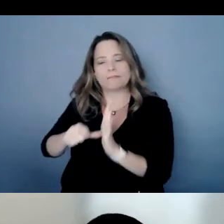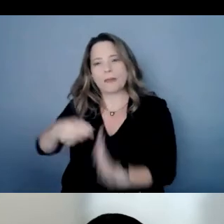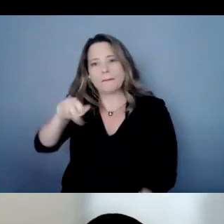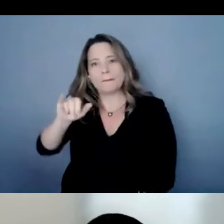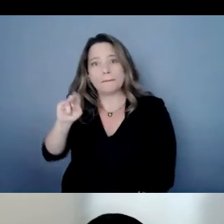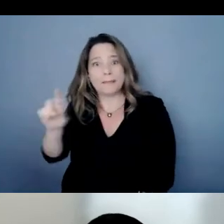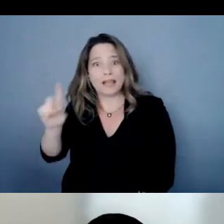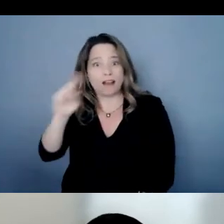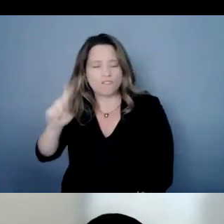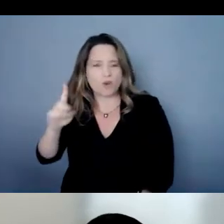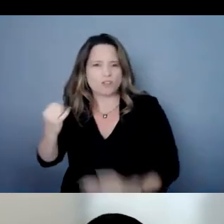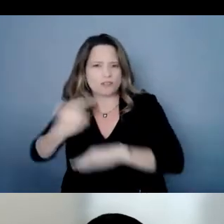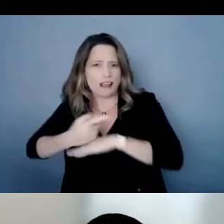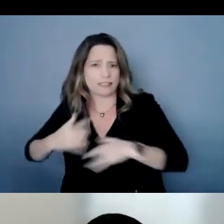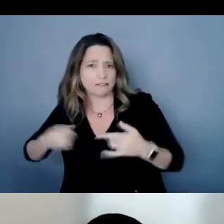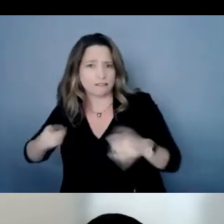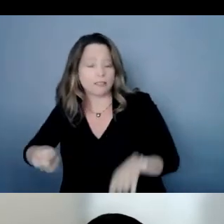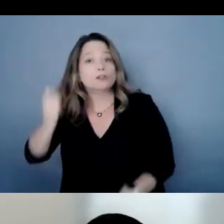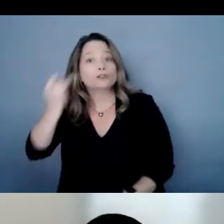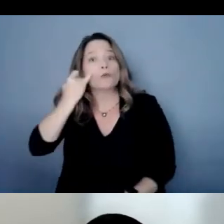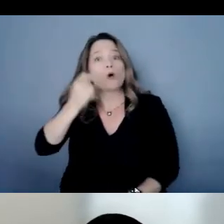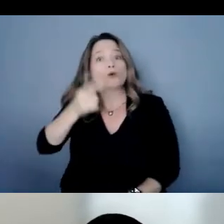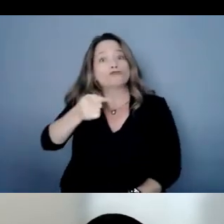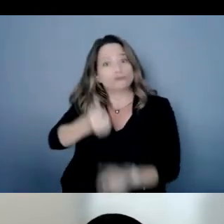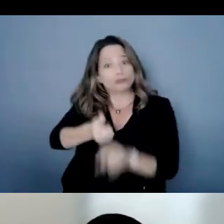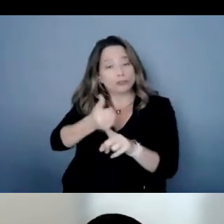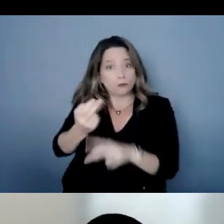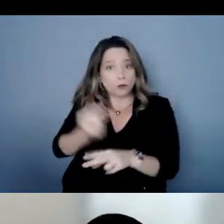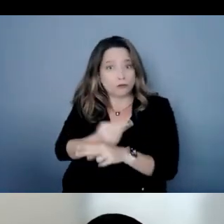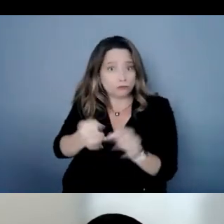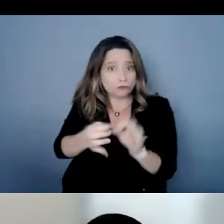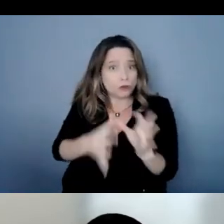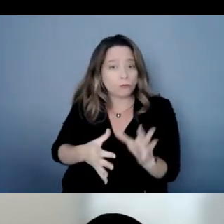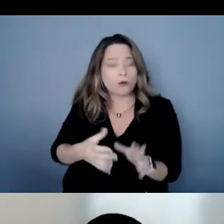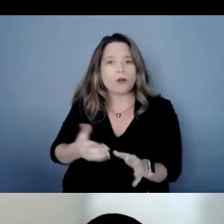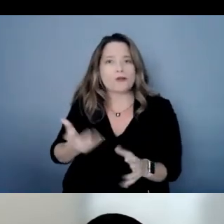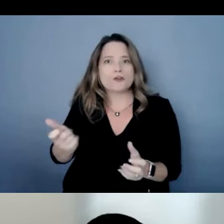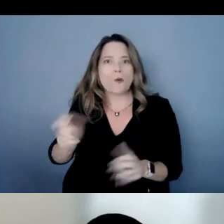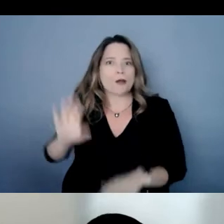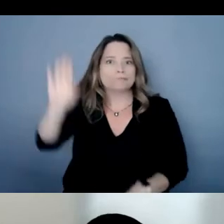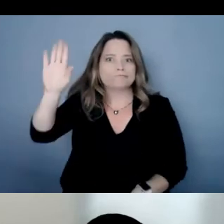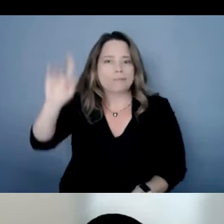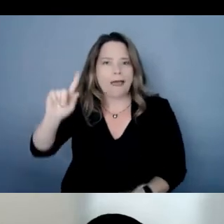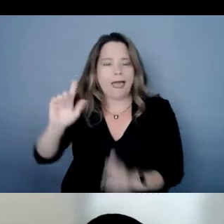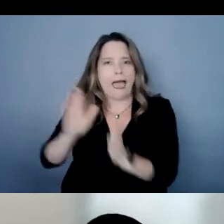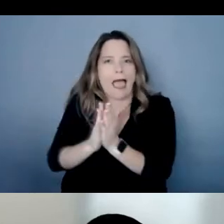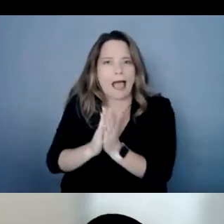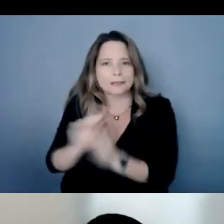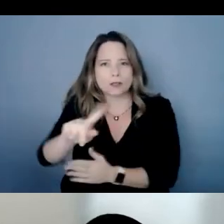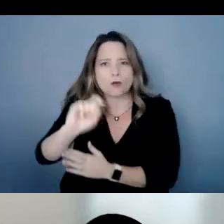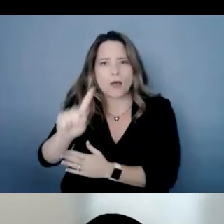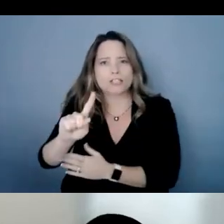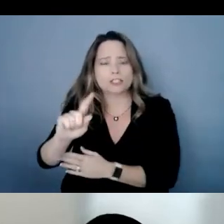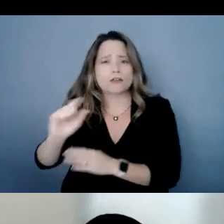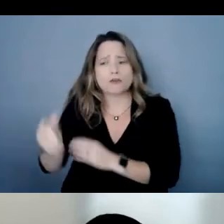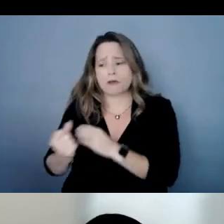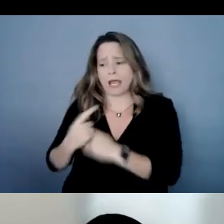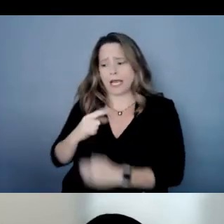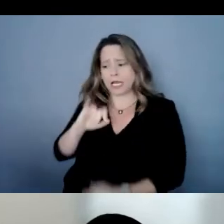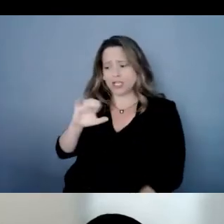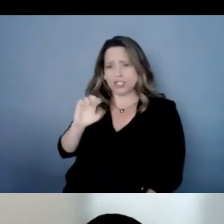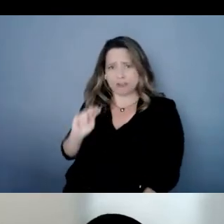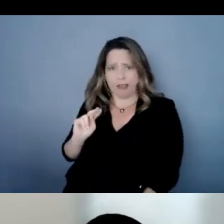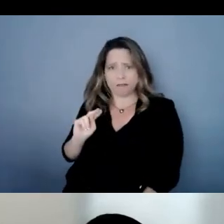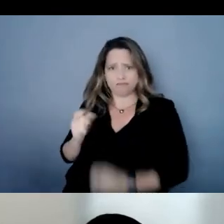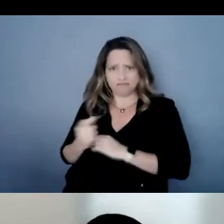use the interpreter to ask a question later in the presentation please send me a chat privately in the